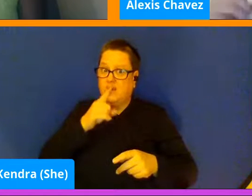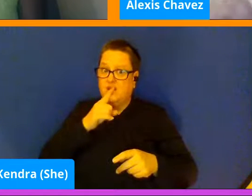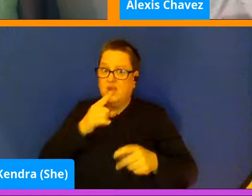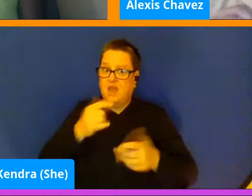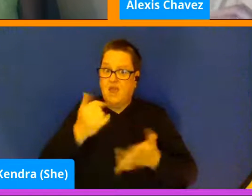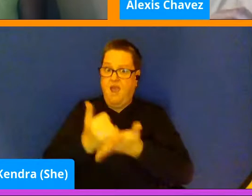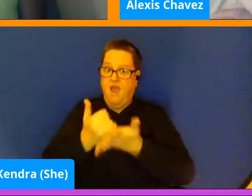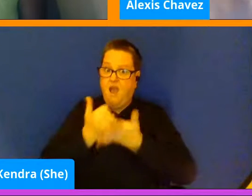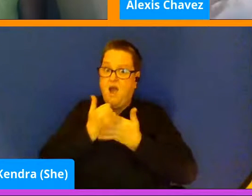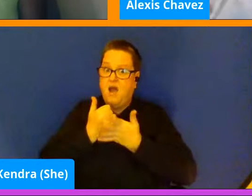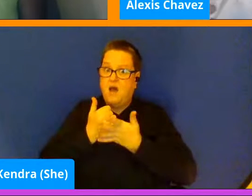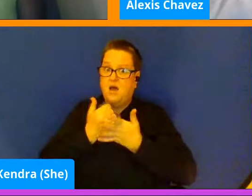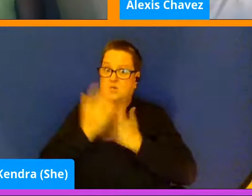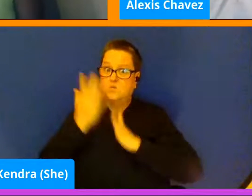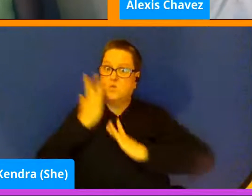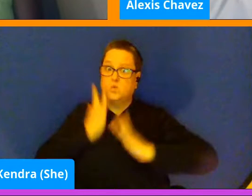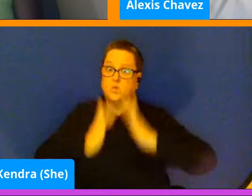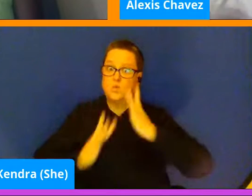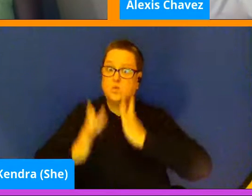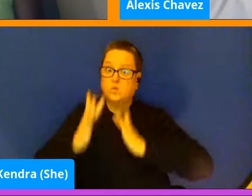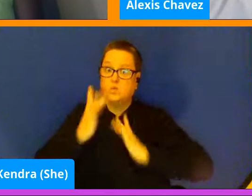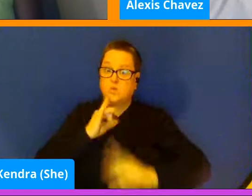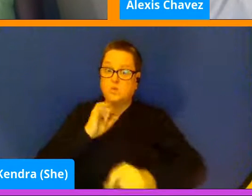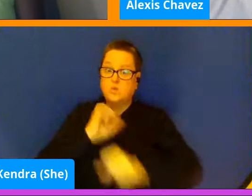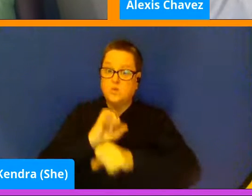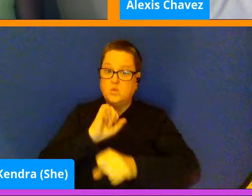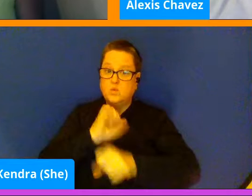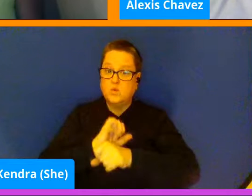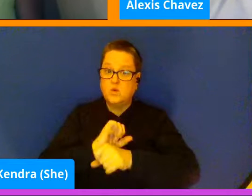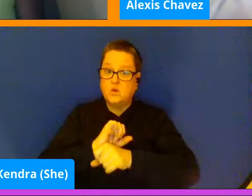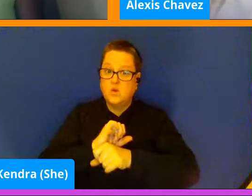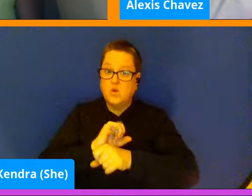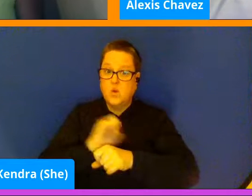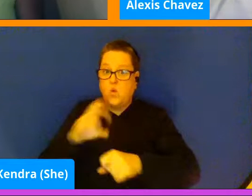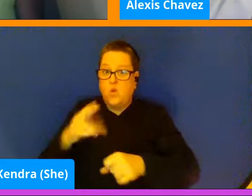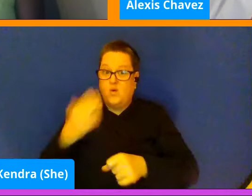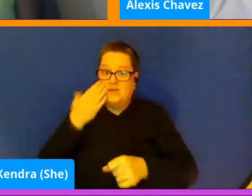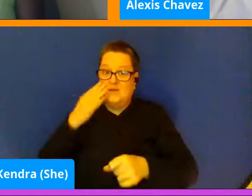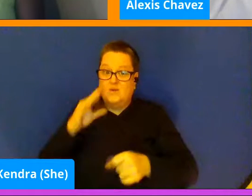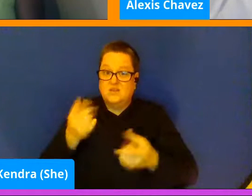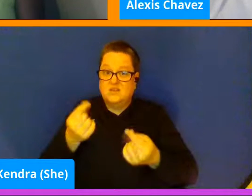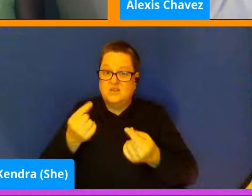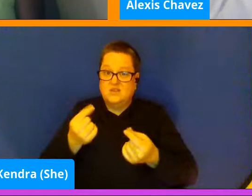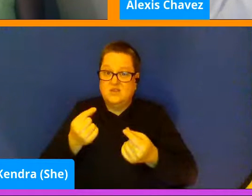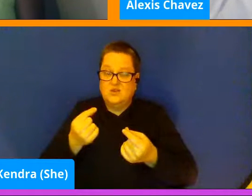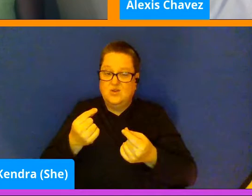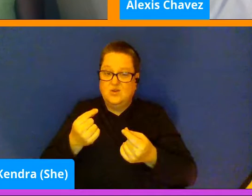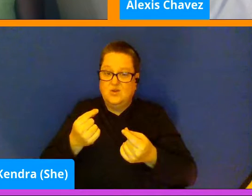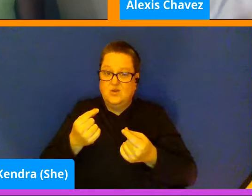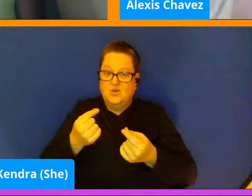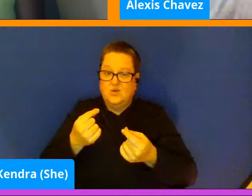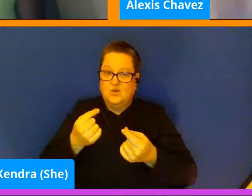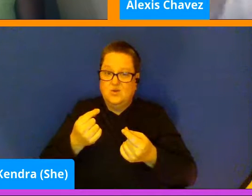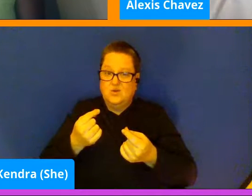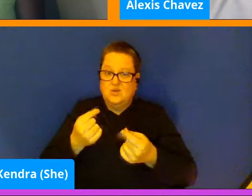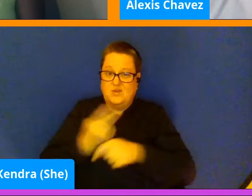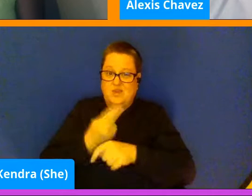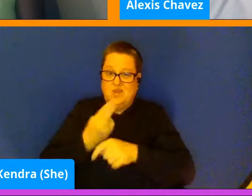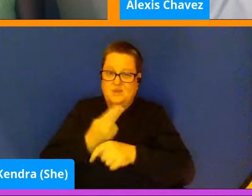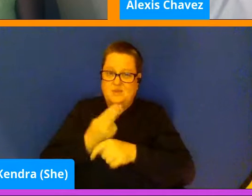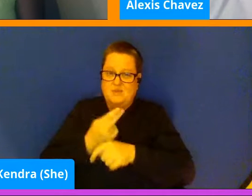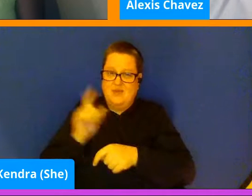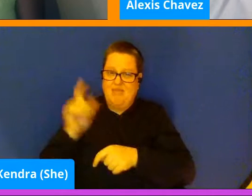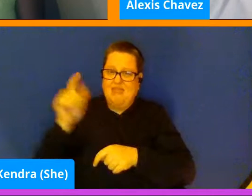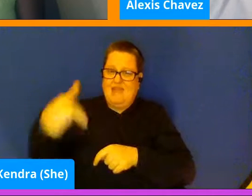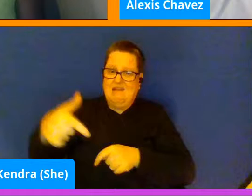or they didn't really they didn't know what else to do. so they use these things. But maybe years later, they have had some health